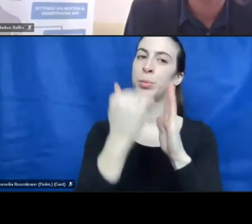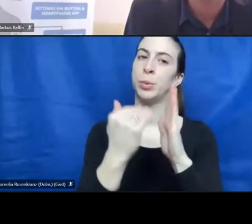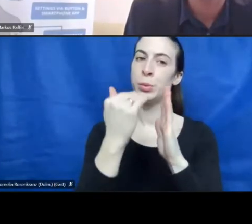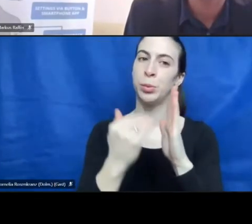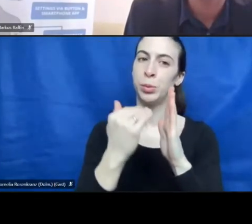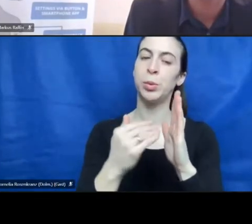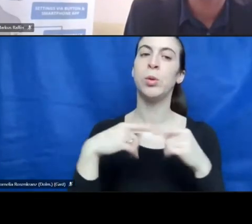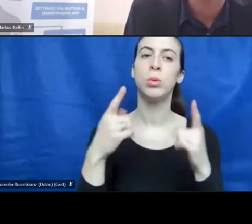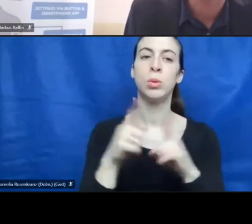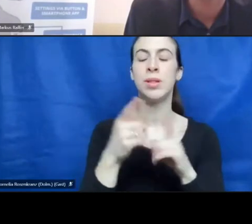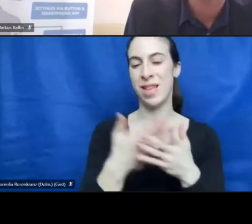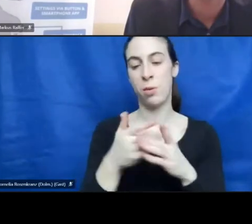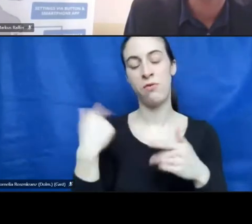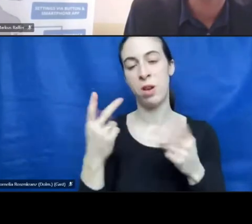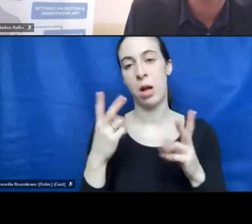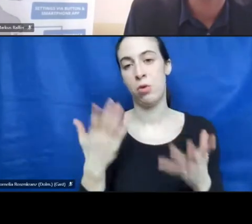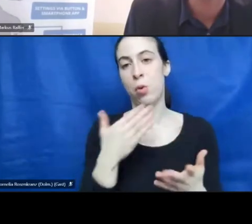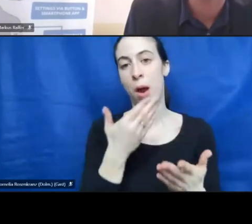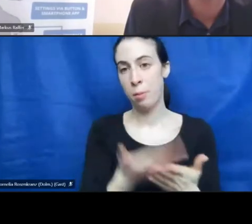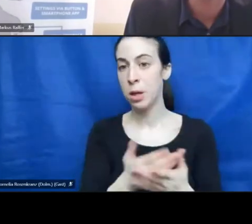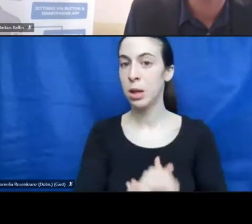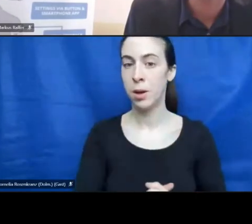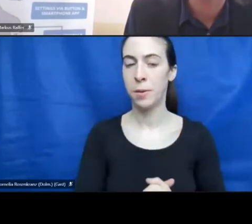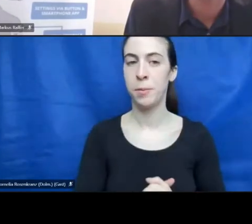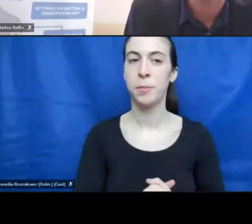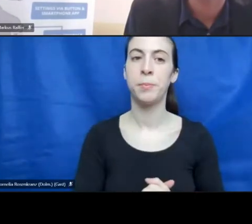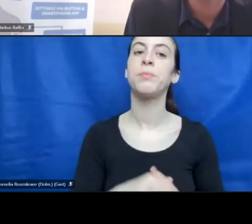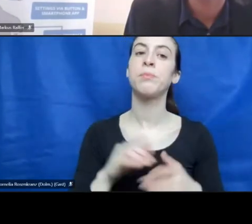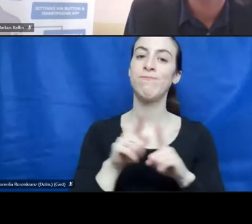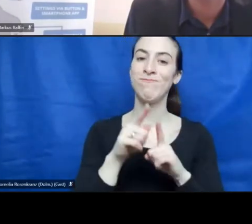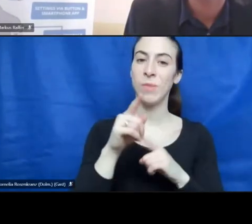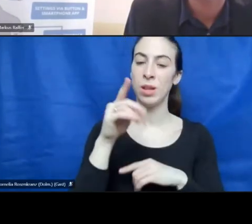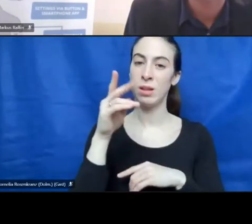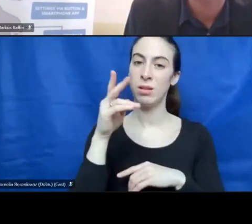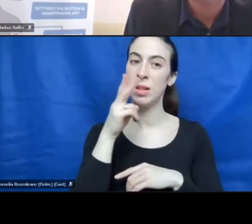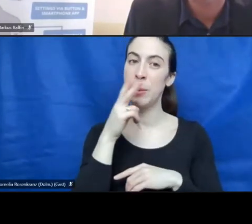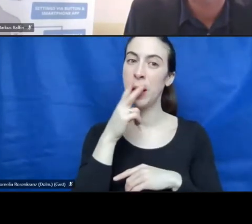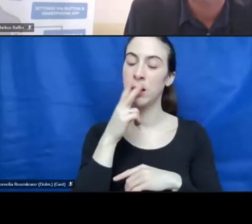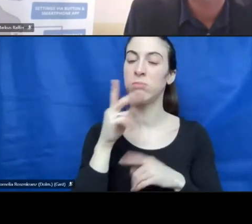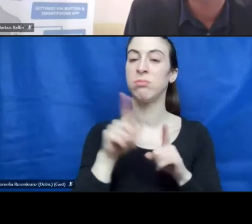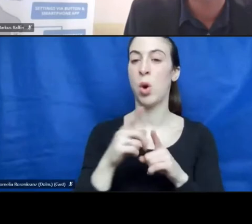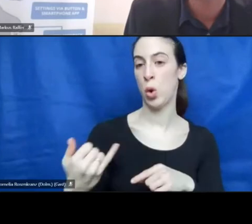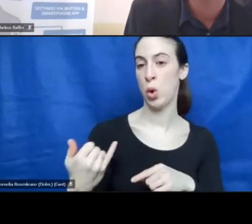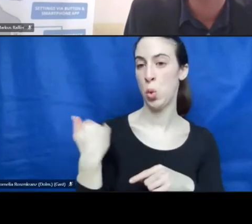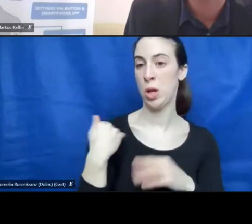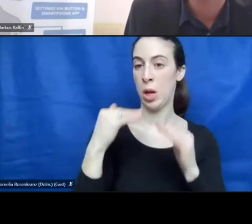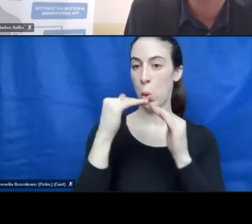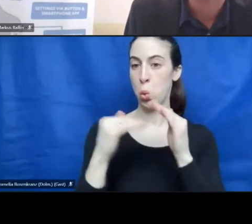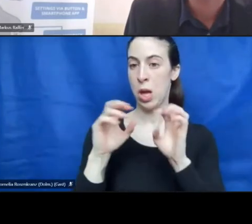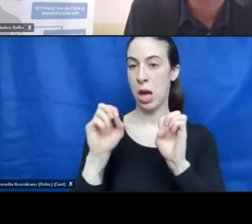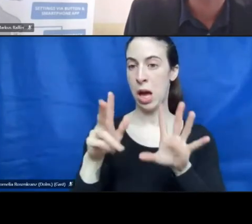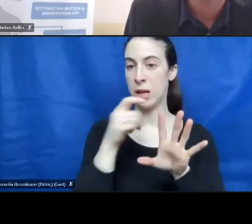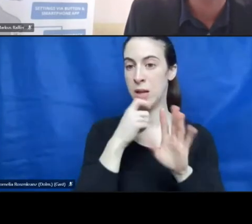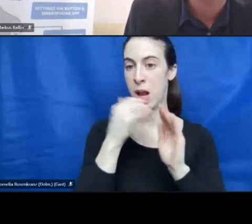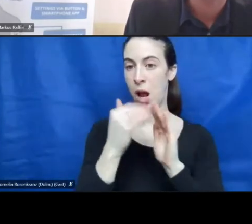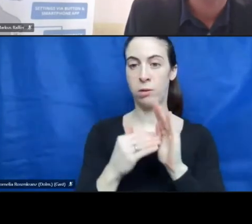market would provide. The sale of tobacco to teenagers under 18 years is strictly